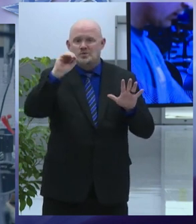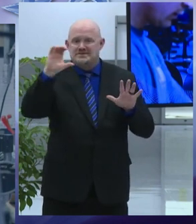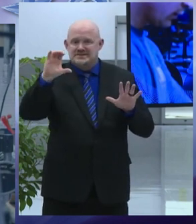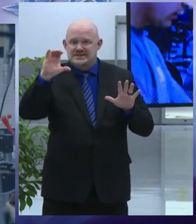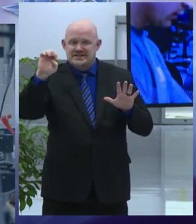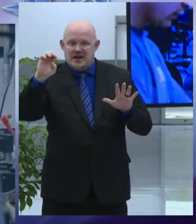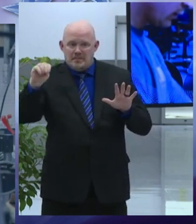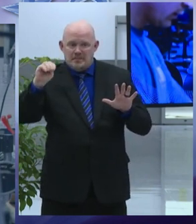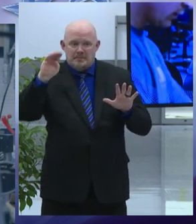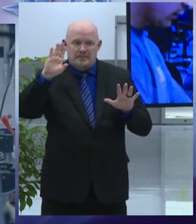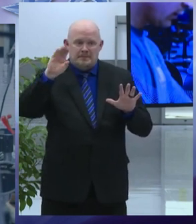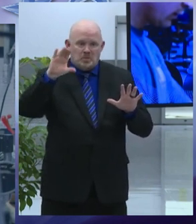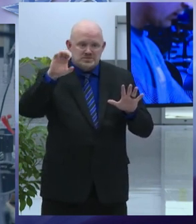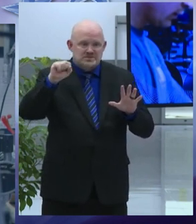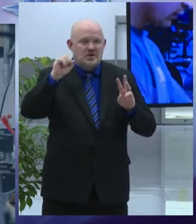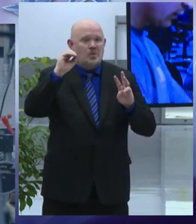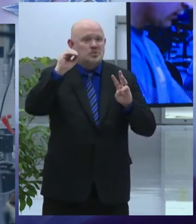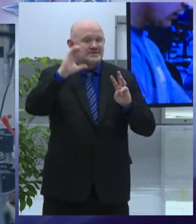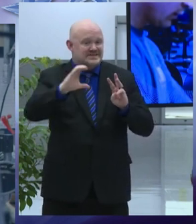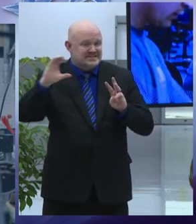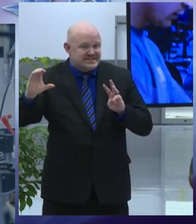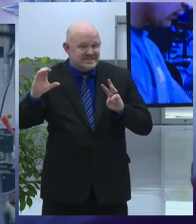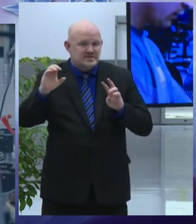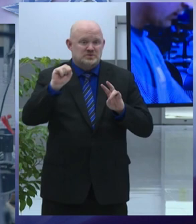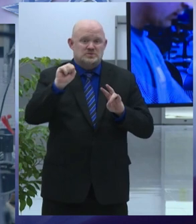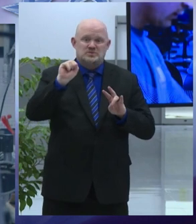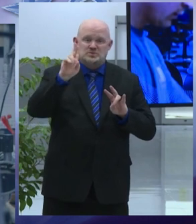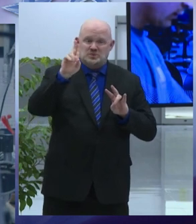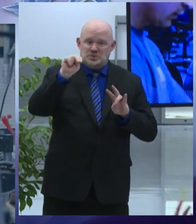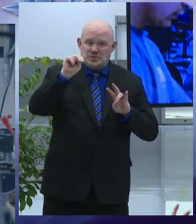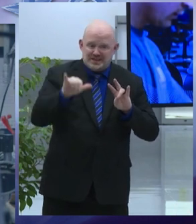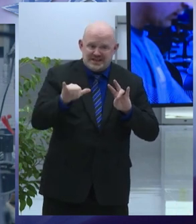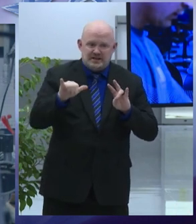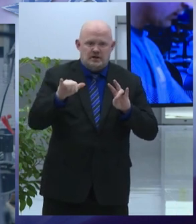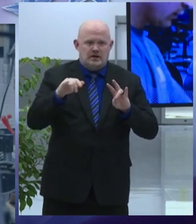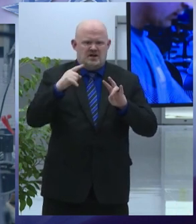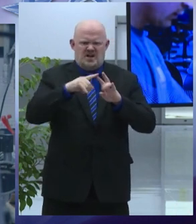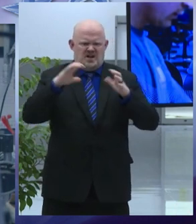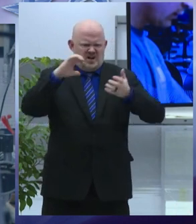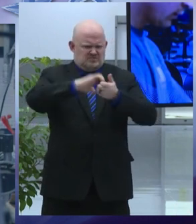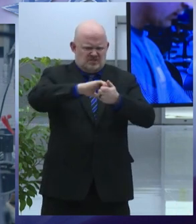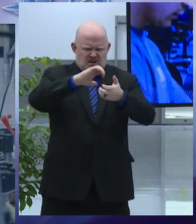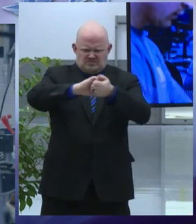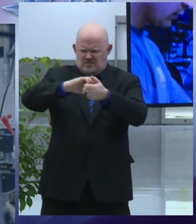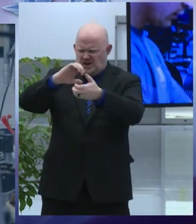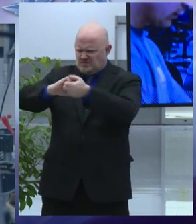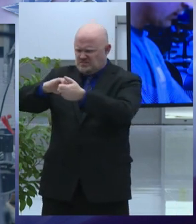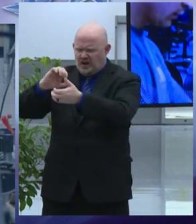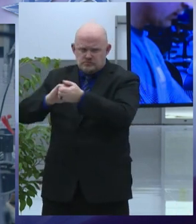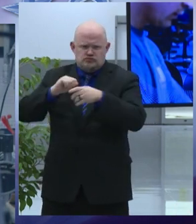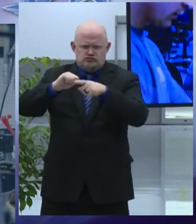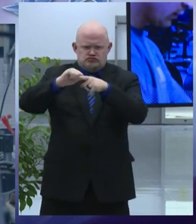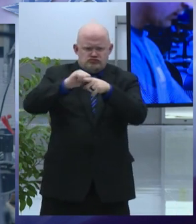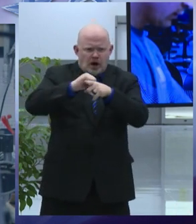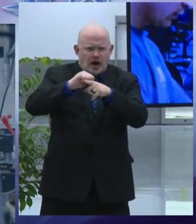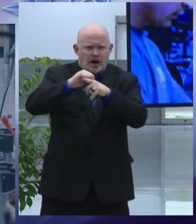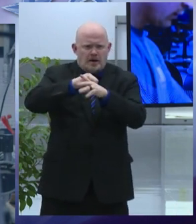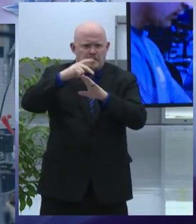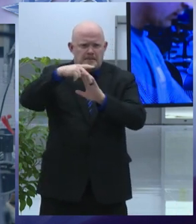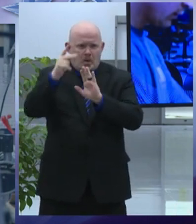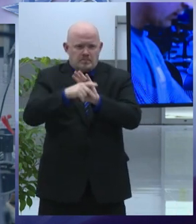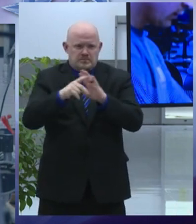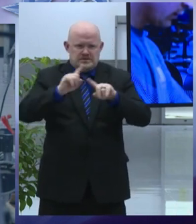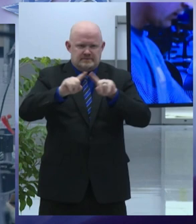completed or have training underway for more than 85 people it covers areas like digital customer service cyber security